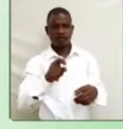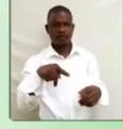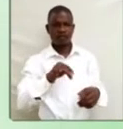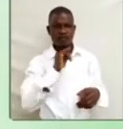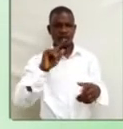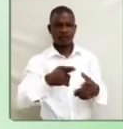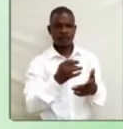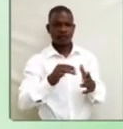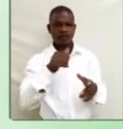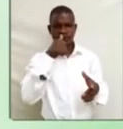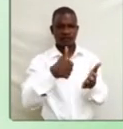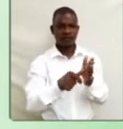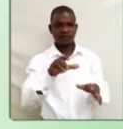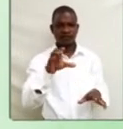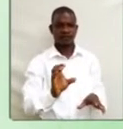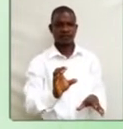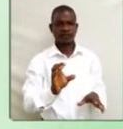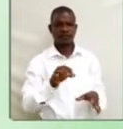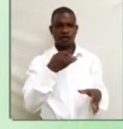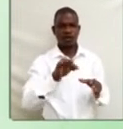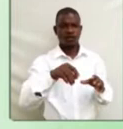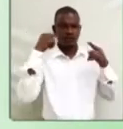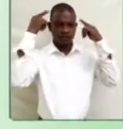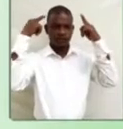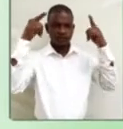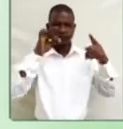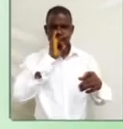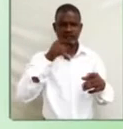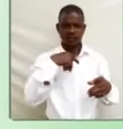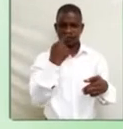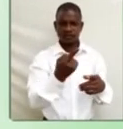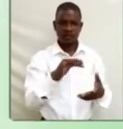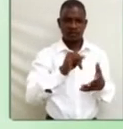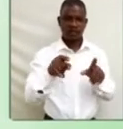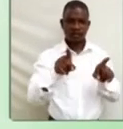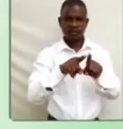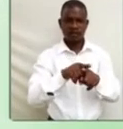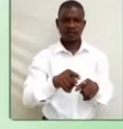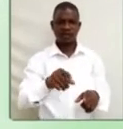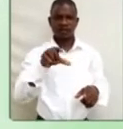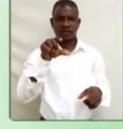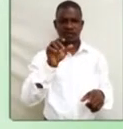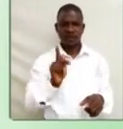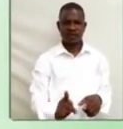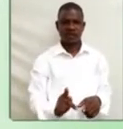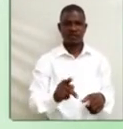first letter C of success is pronounced as k.